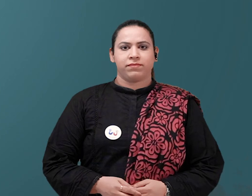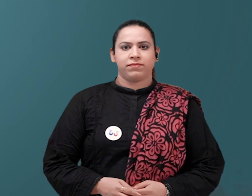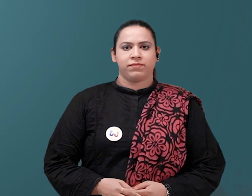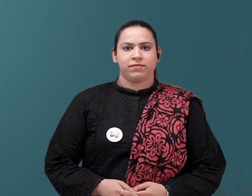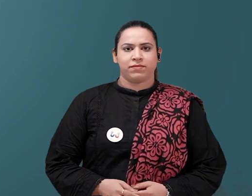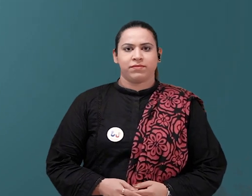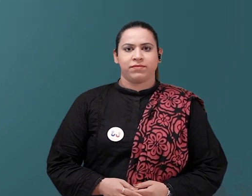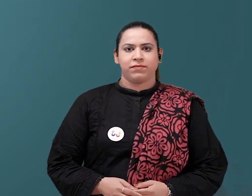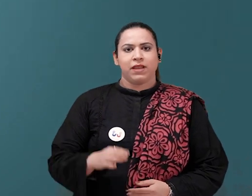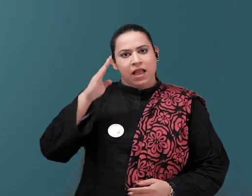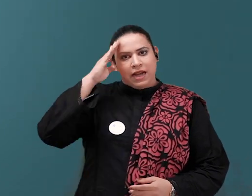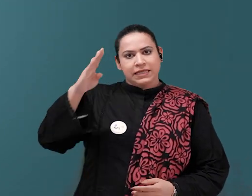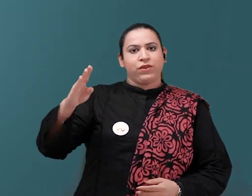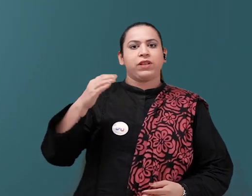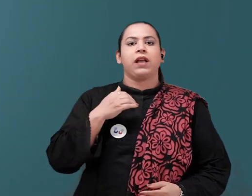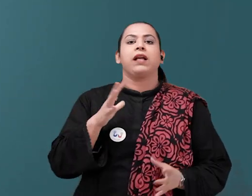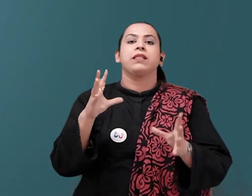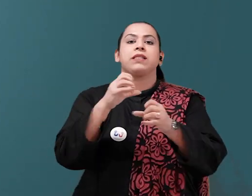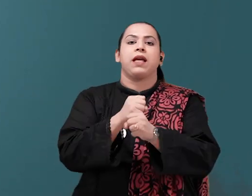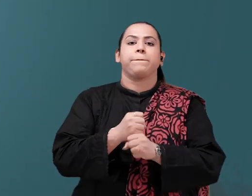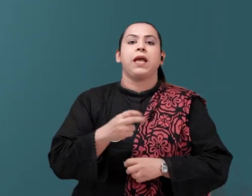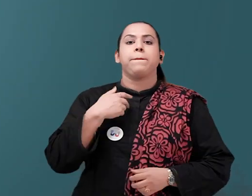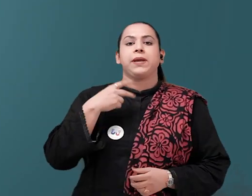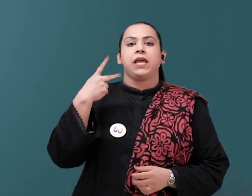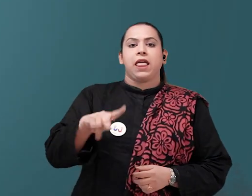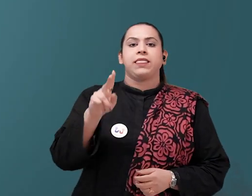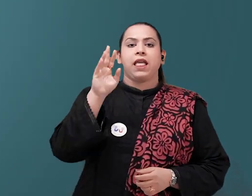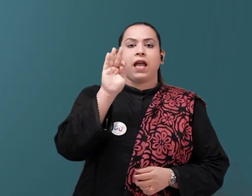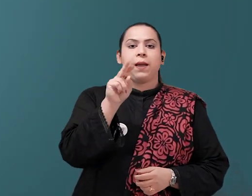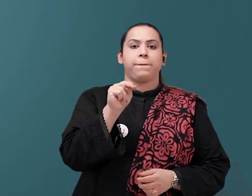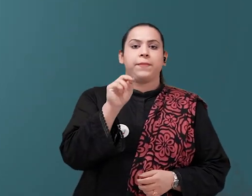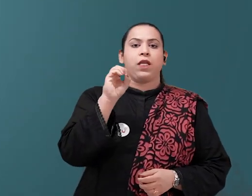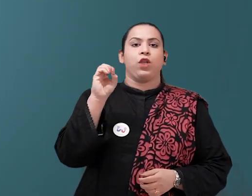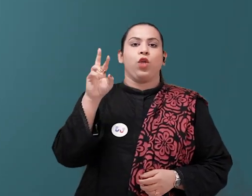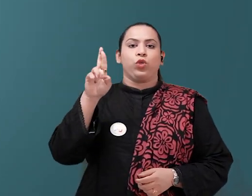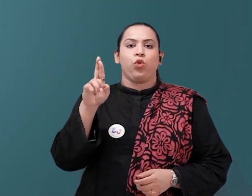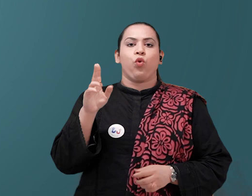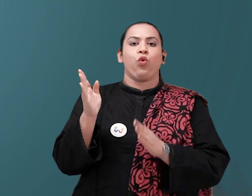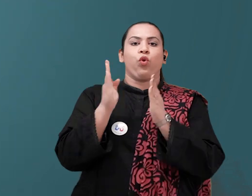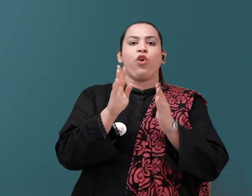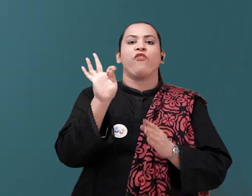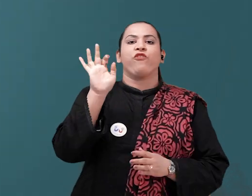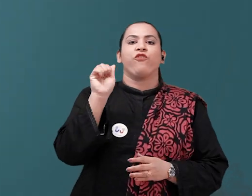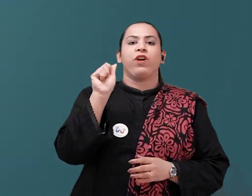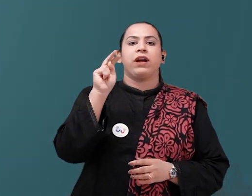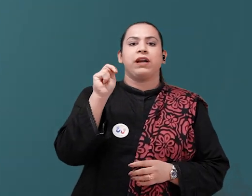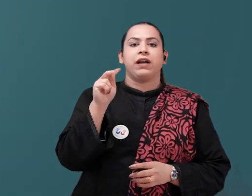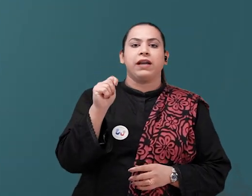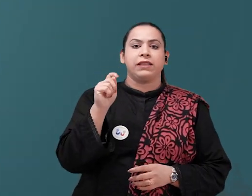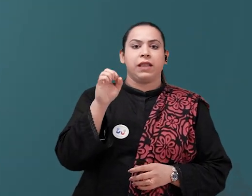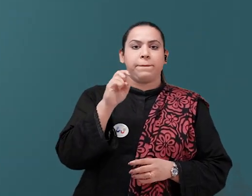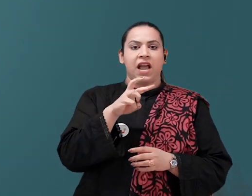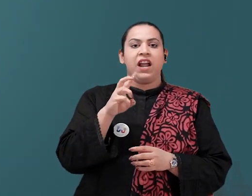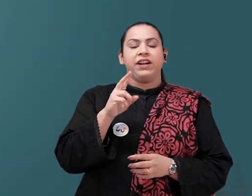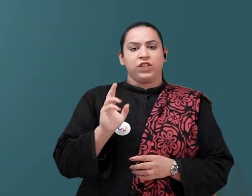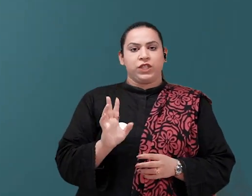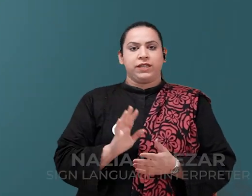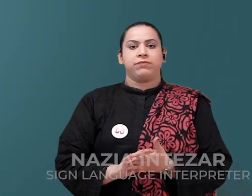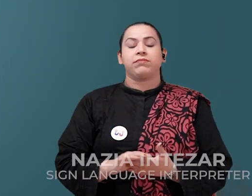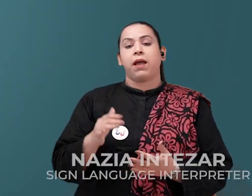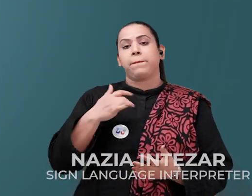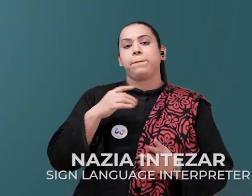Hello everyone, my name is Noor Fatima Rashid and I am a national chess master. I have recently